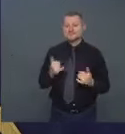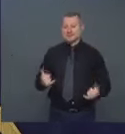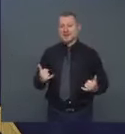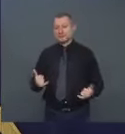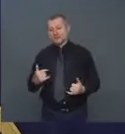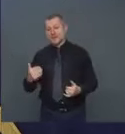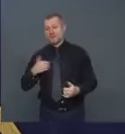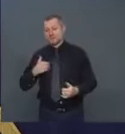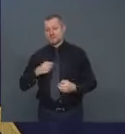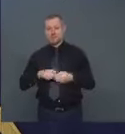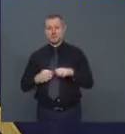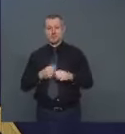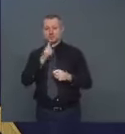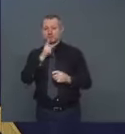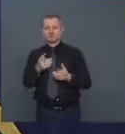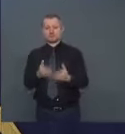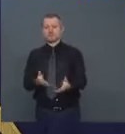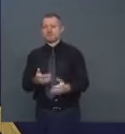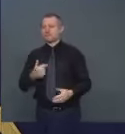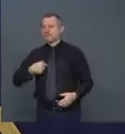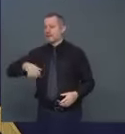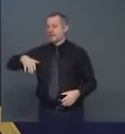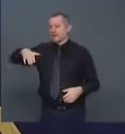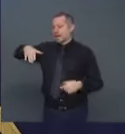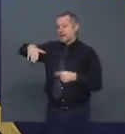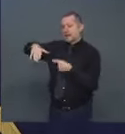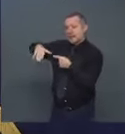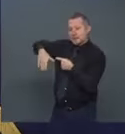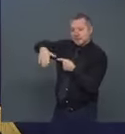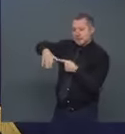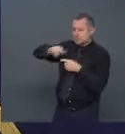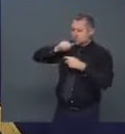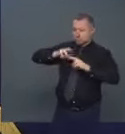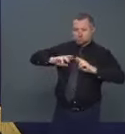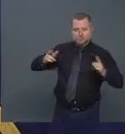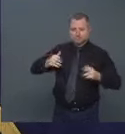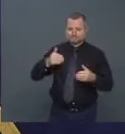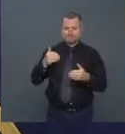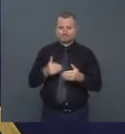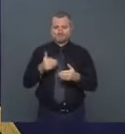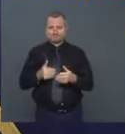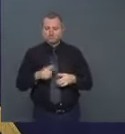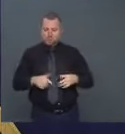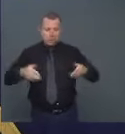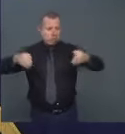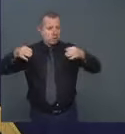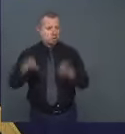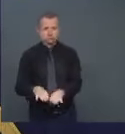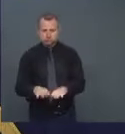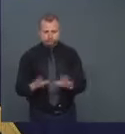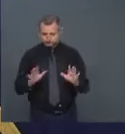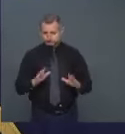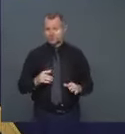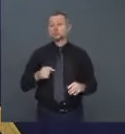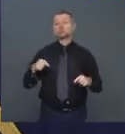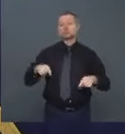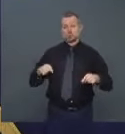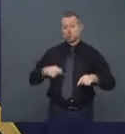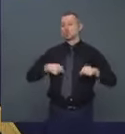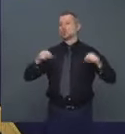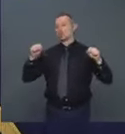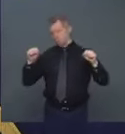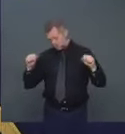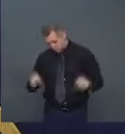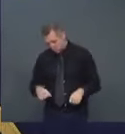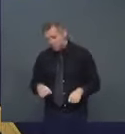But we're not there yet on closing. This could be held to